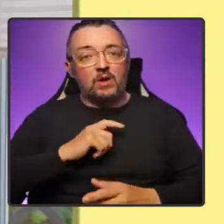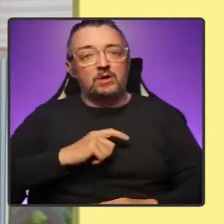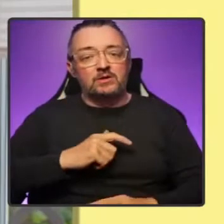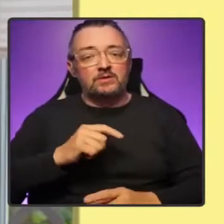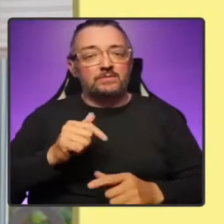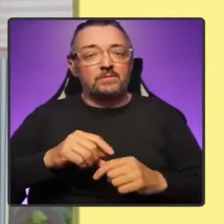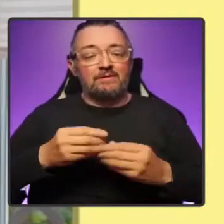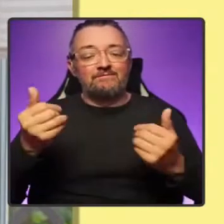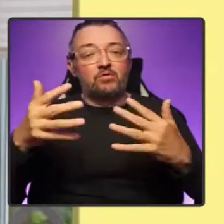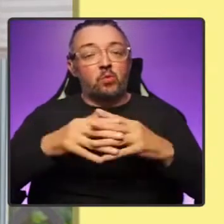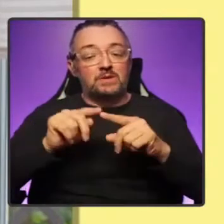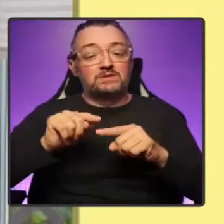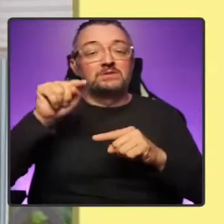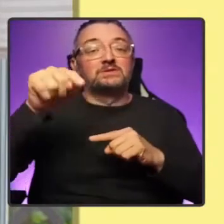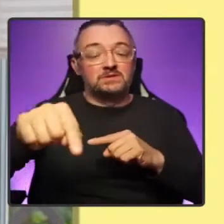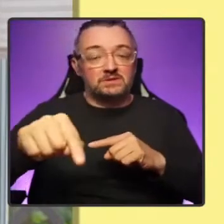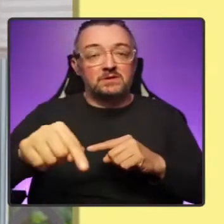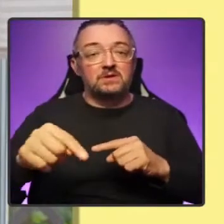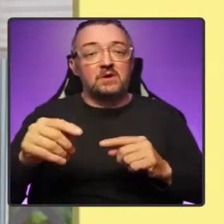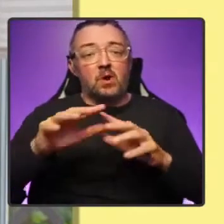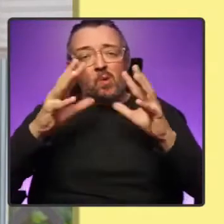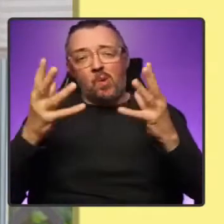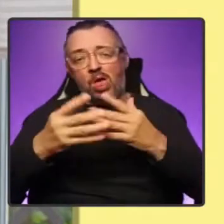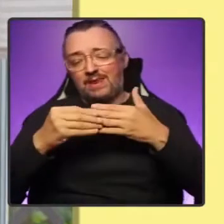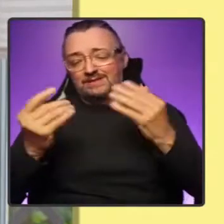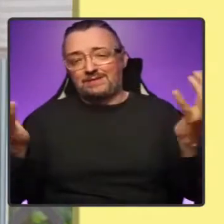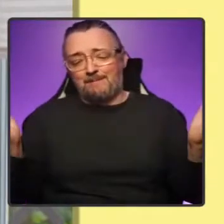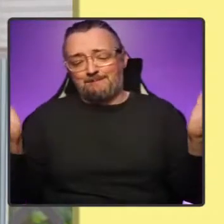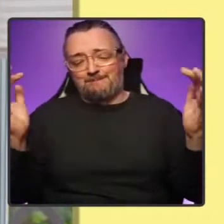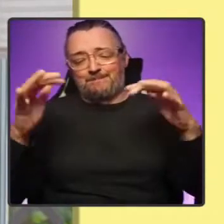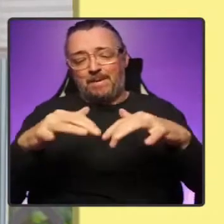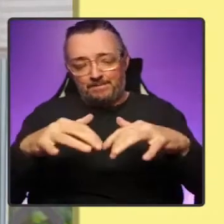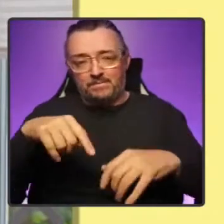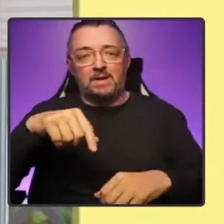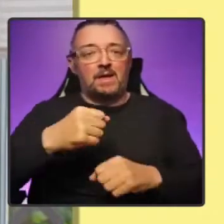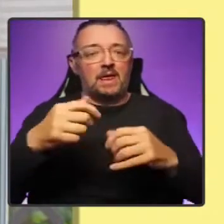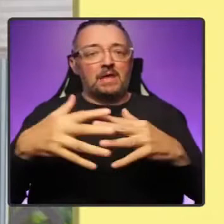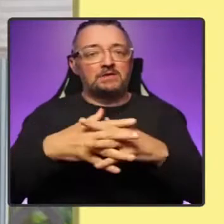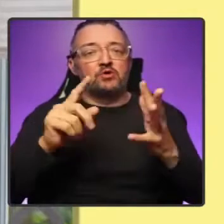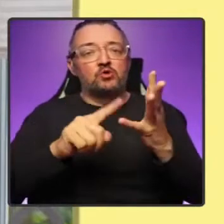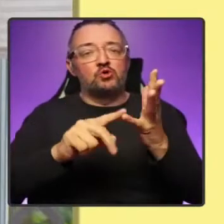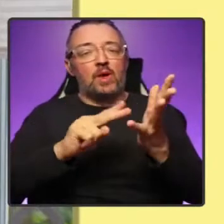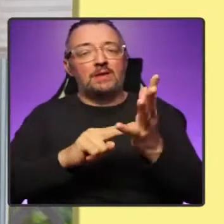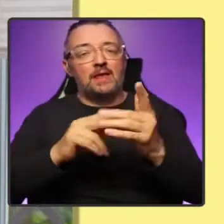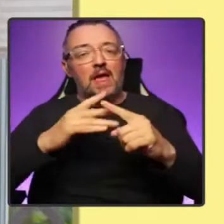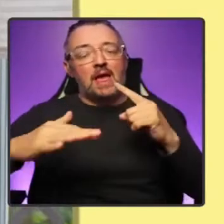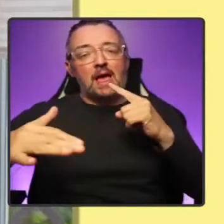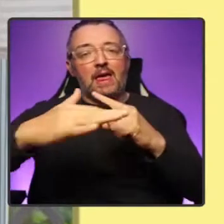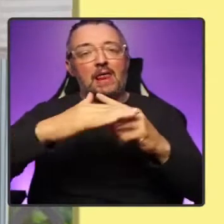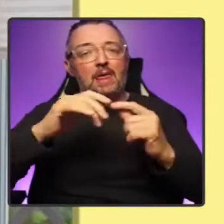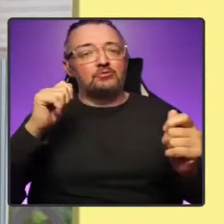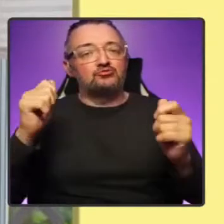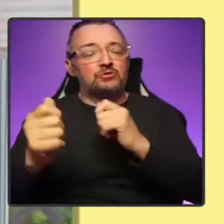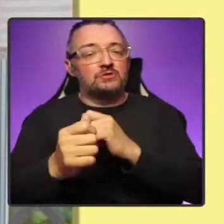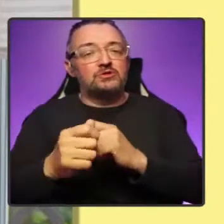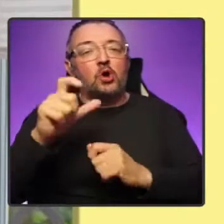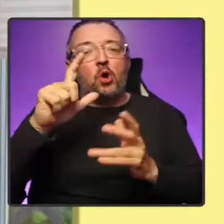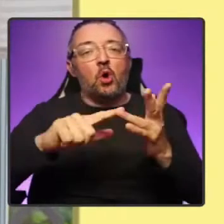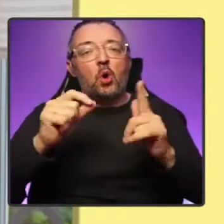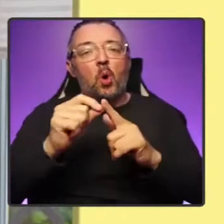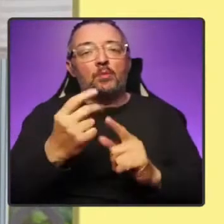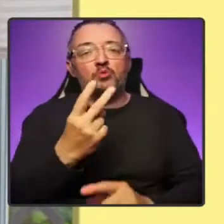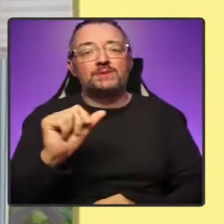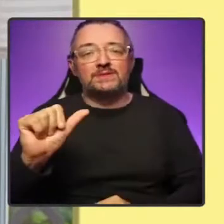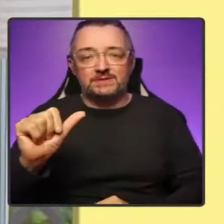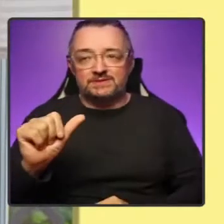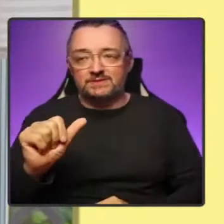will gather here in Glasgow for the UN Climate Change Conference, COP26. Make no mistake,